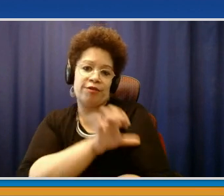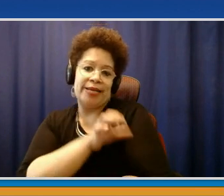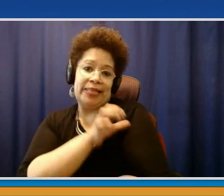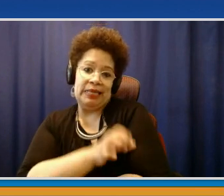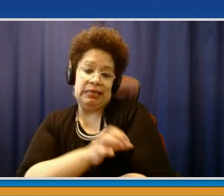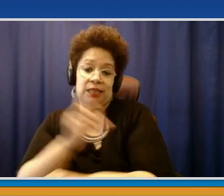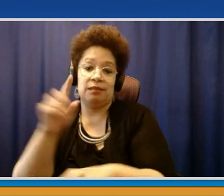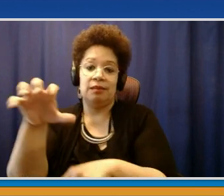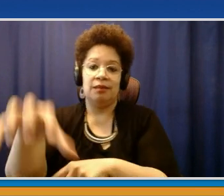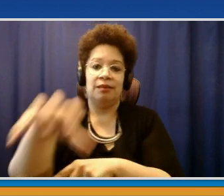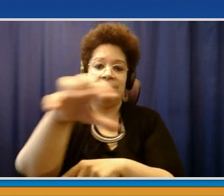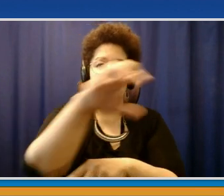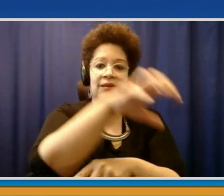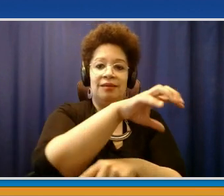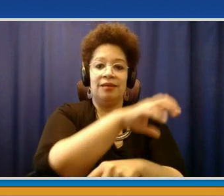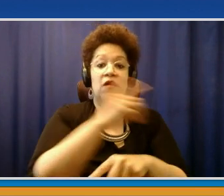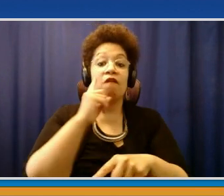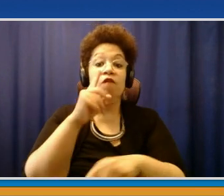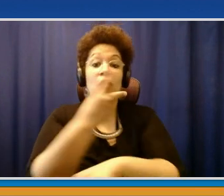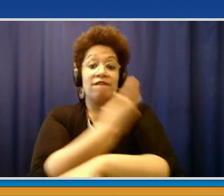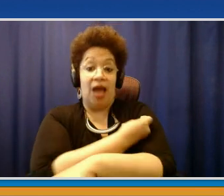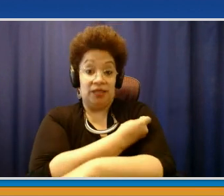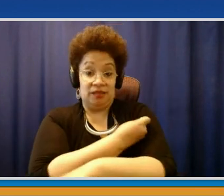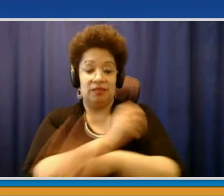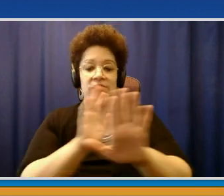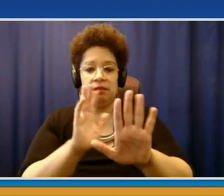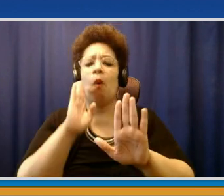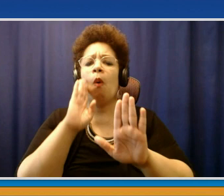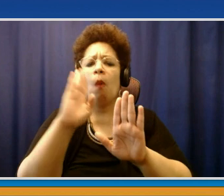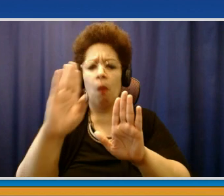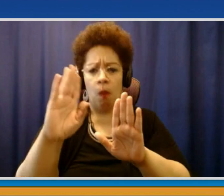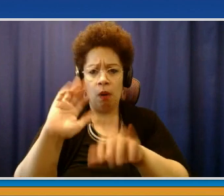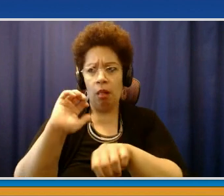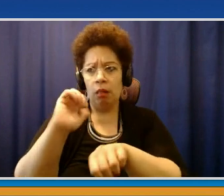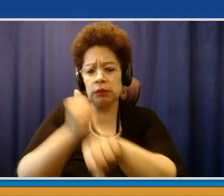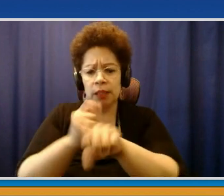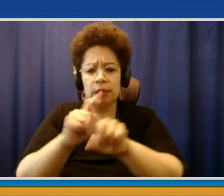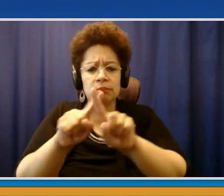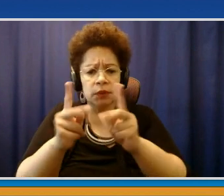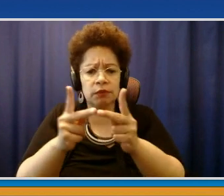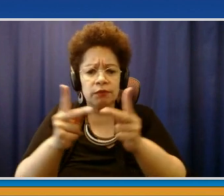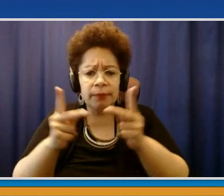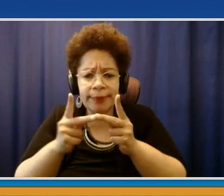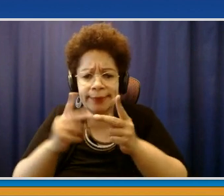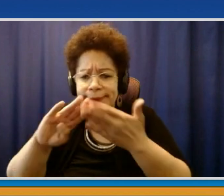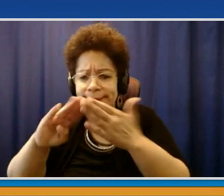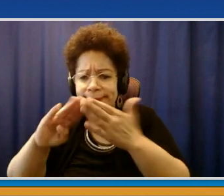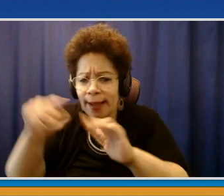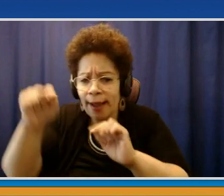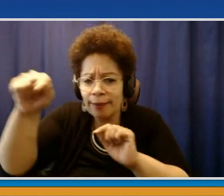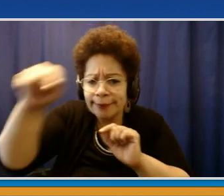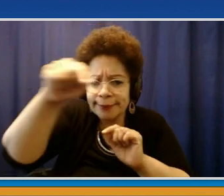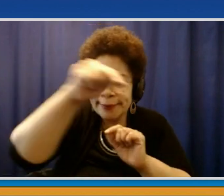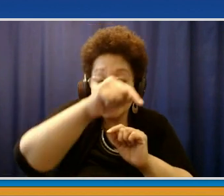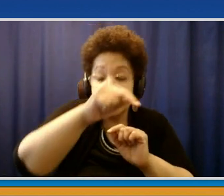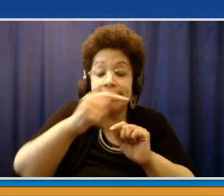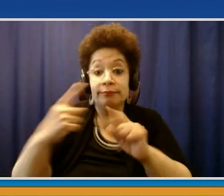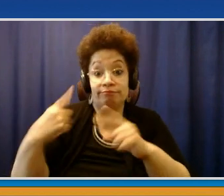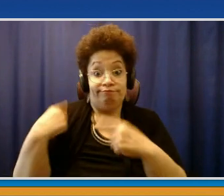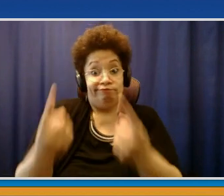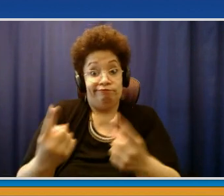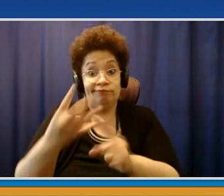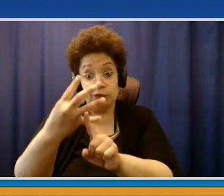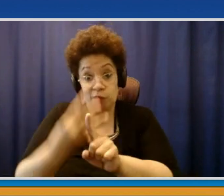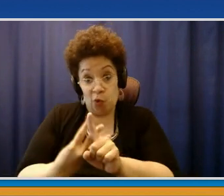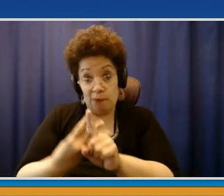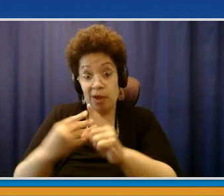around the county. And as much as we've had the county center operating now for four months, and the Yarkins Armory's a large facility has been open for